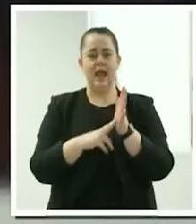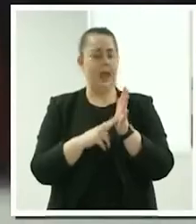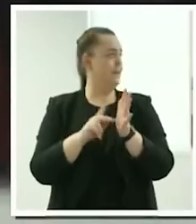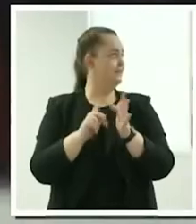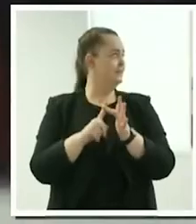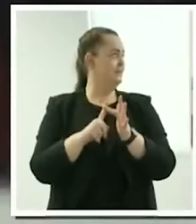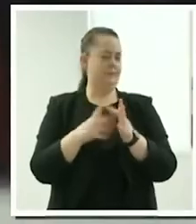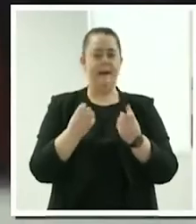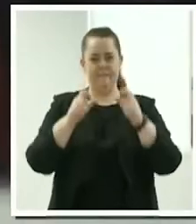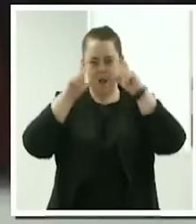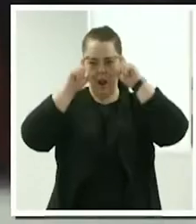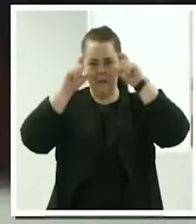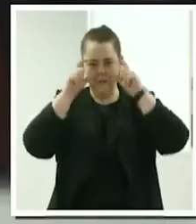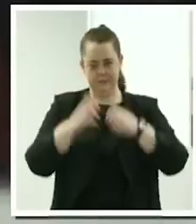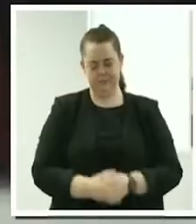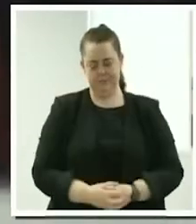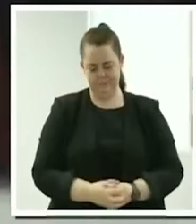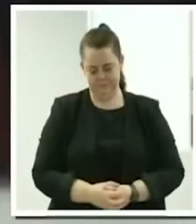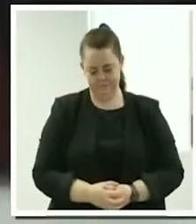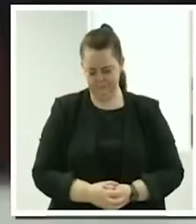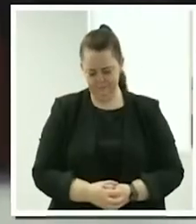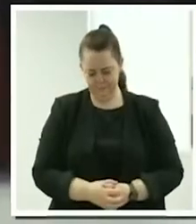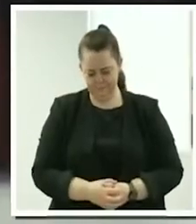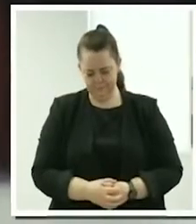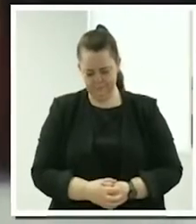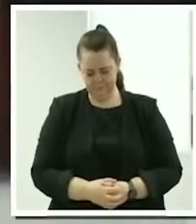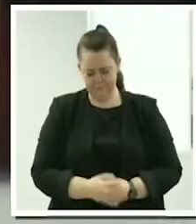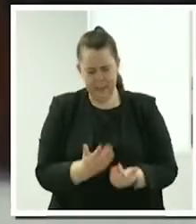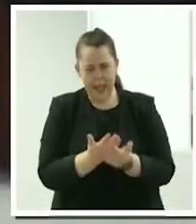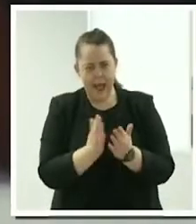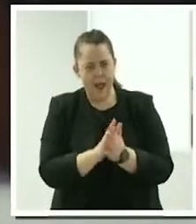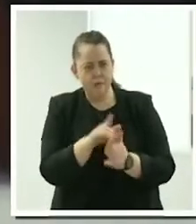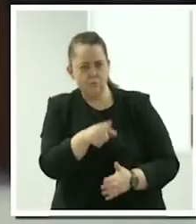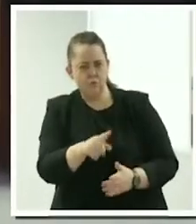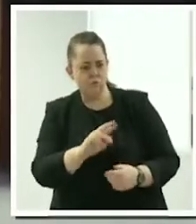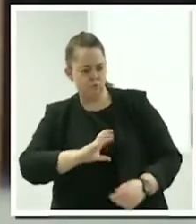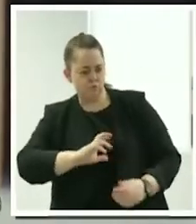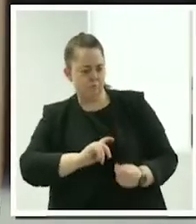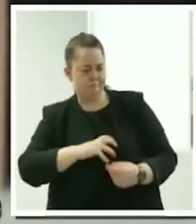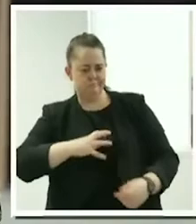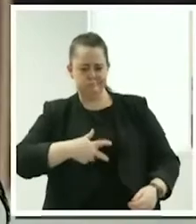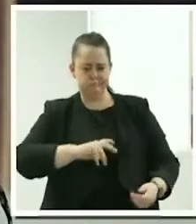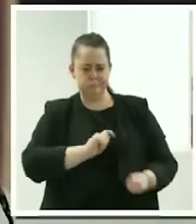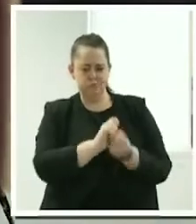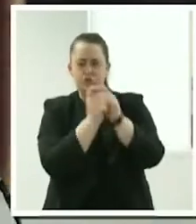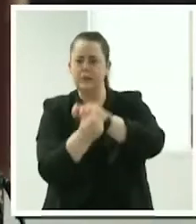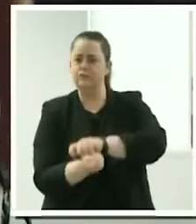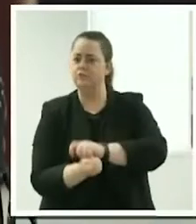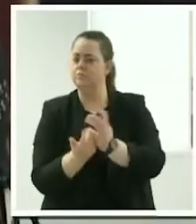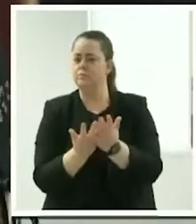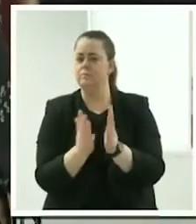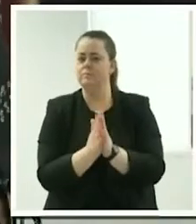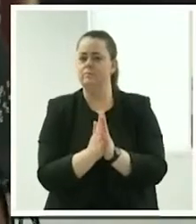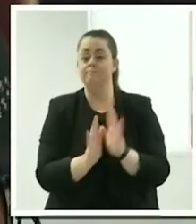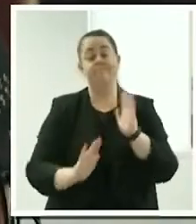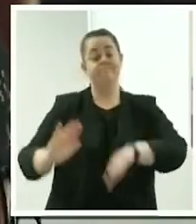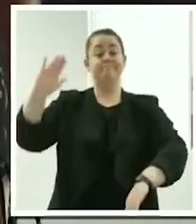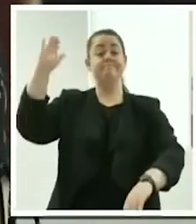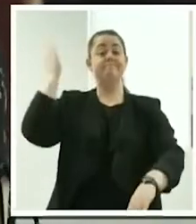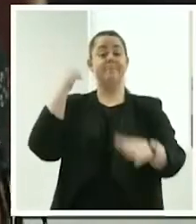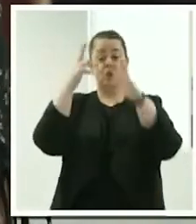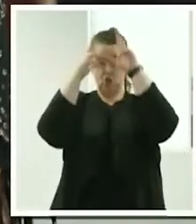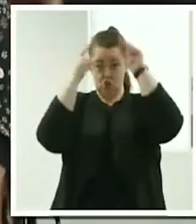I've become a nurse later in my career, and I worked for quite a few agencies